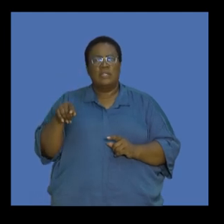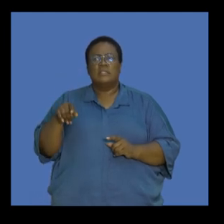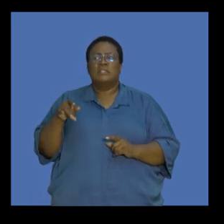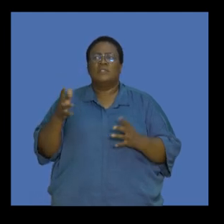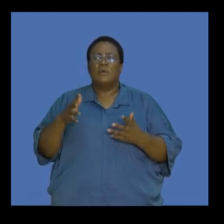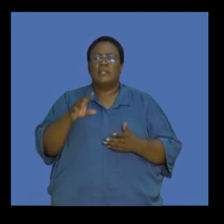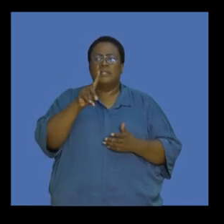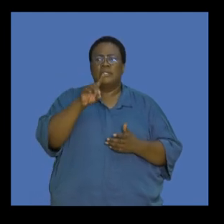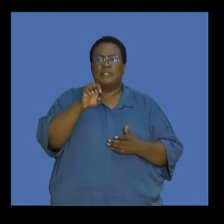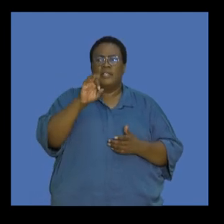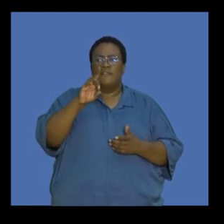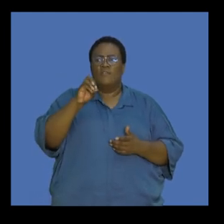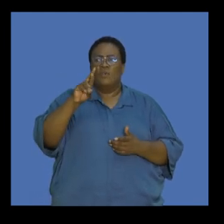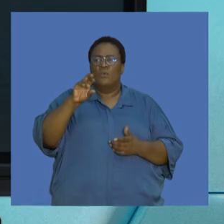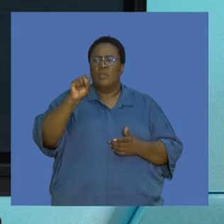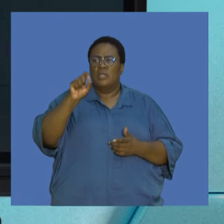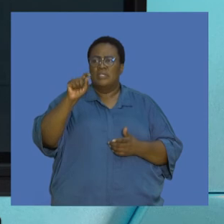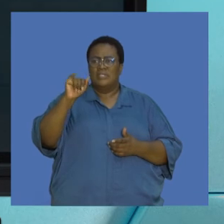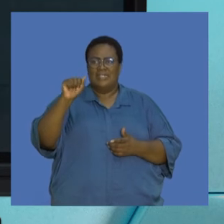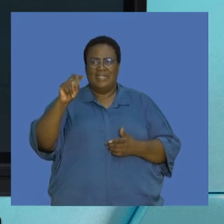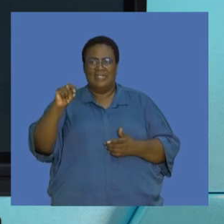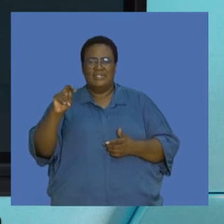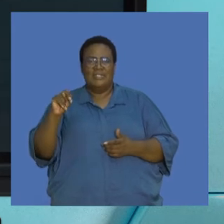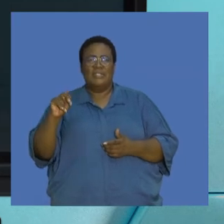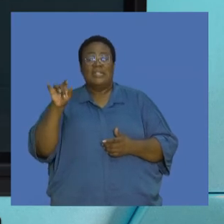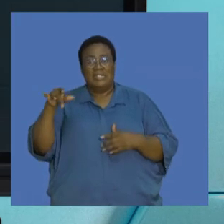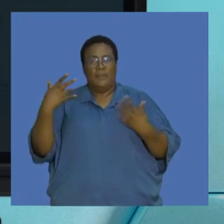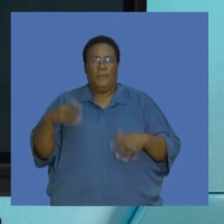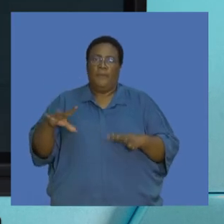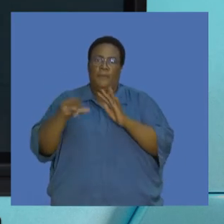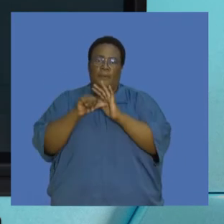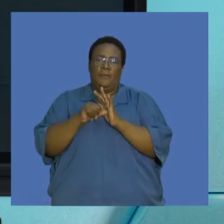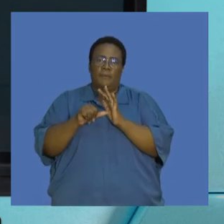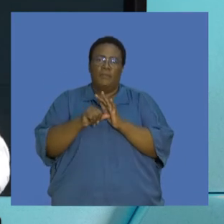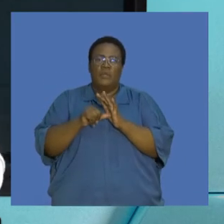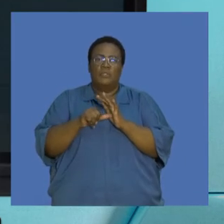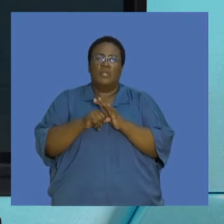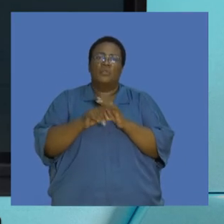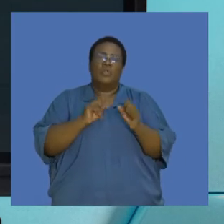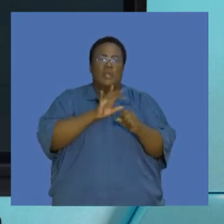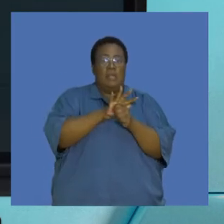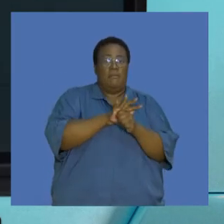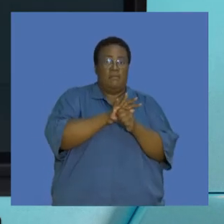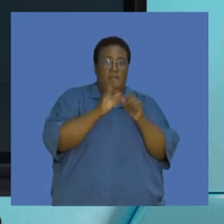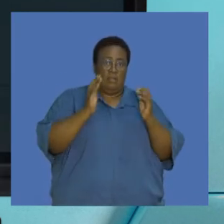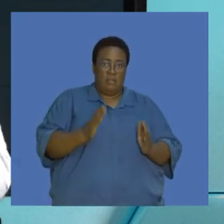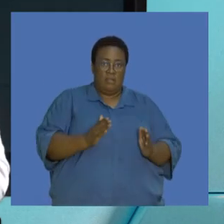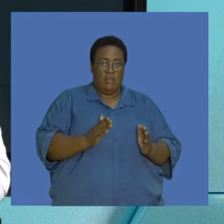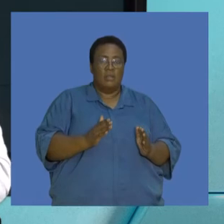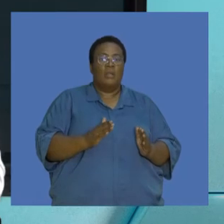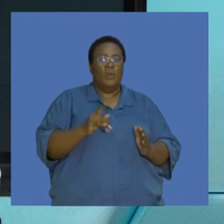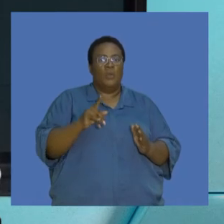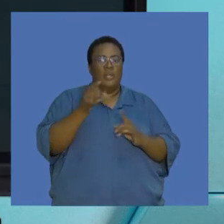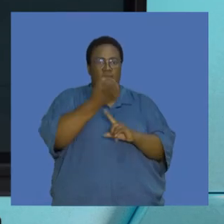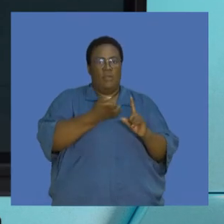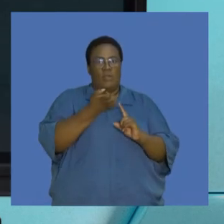tailed in with deforestation. And as I wrap the session up, guys, deforestation is a significant contributor to human impact